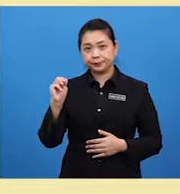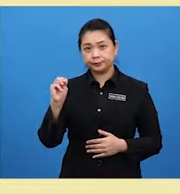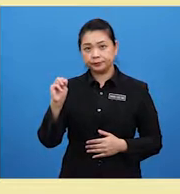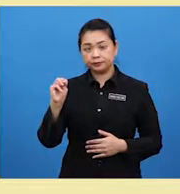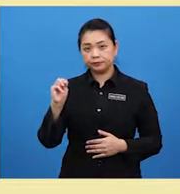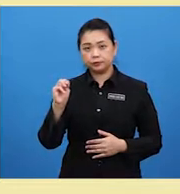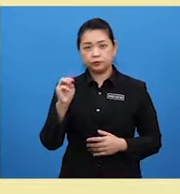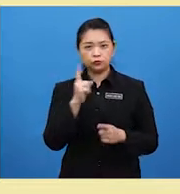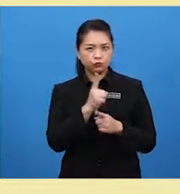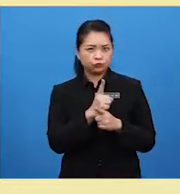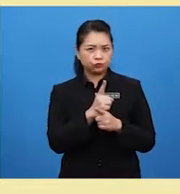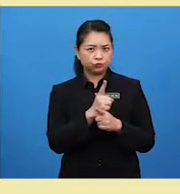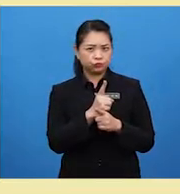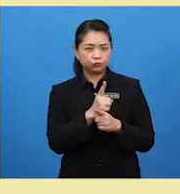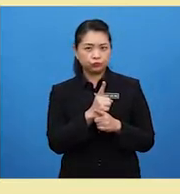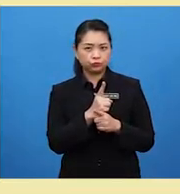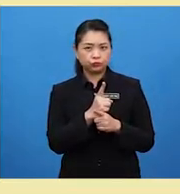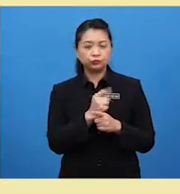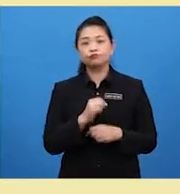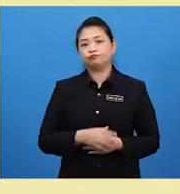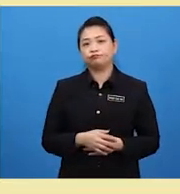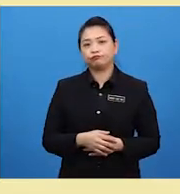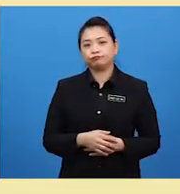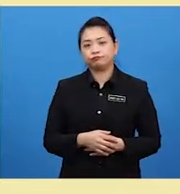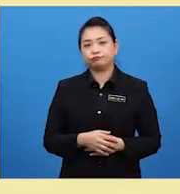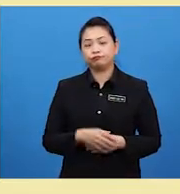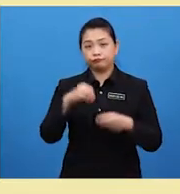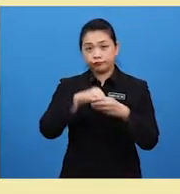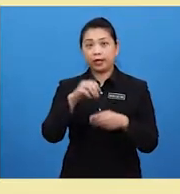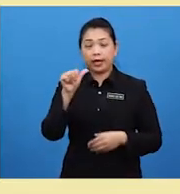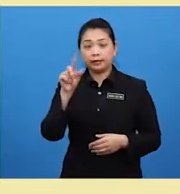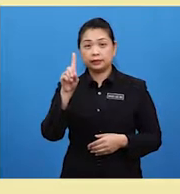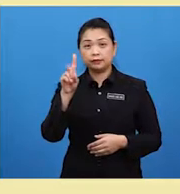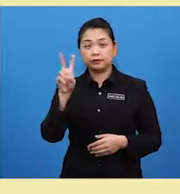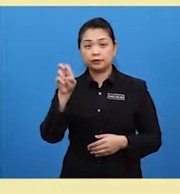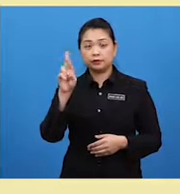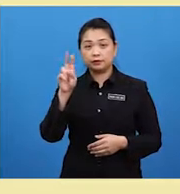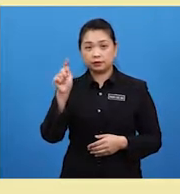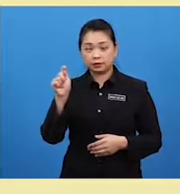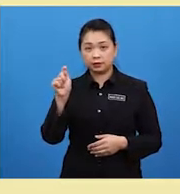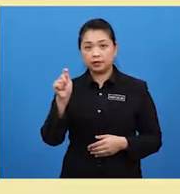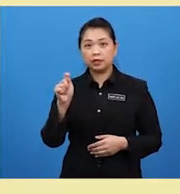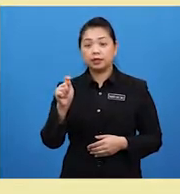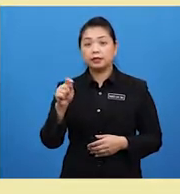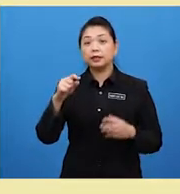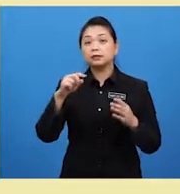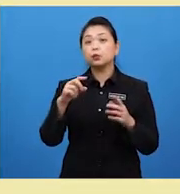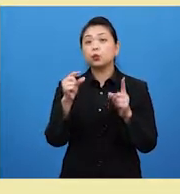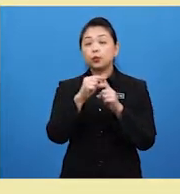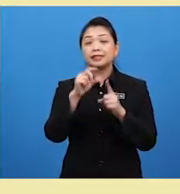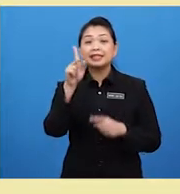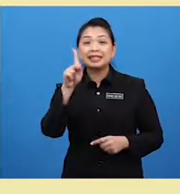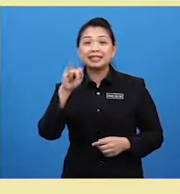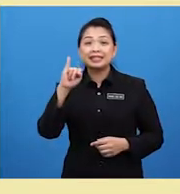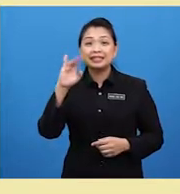True. In the advert, the word kick-off is used. Kick